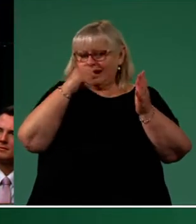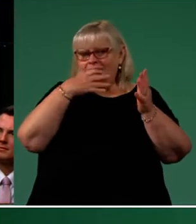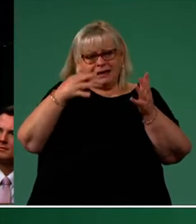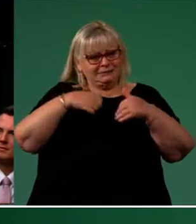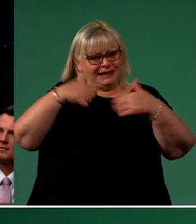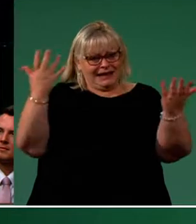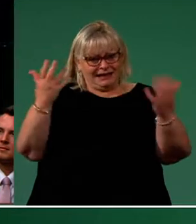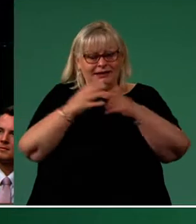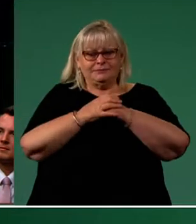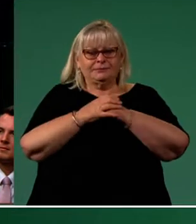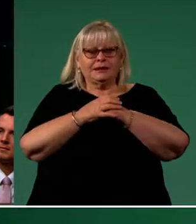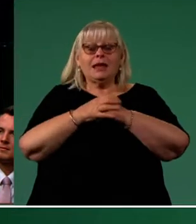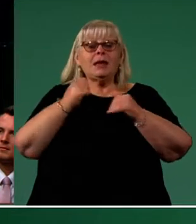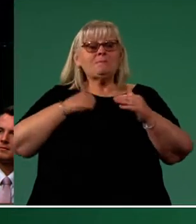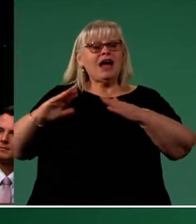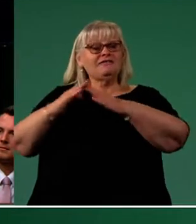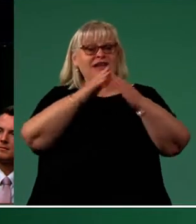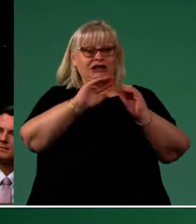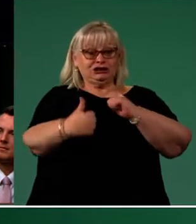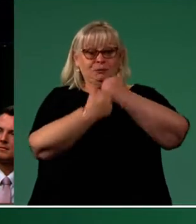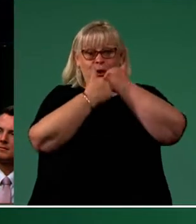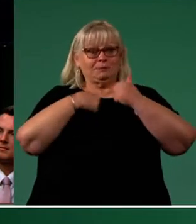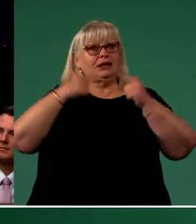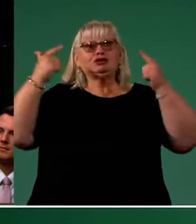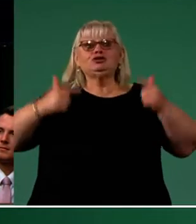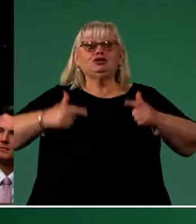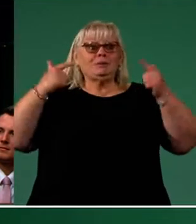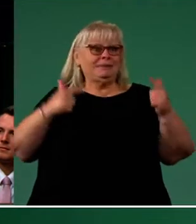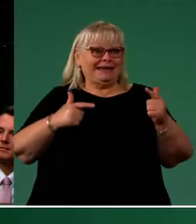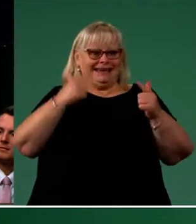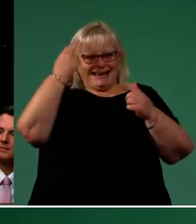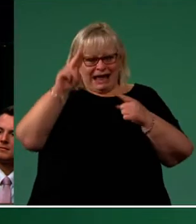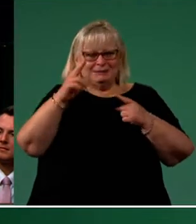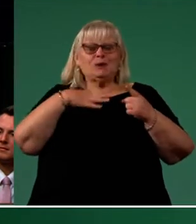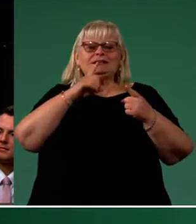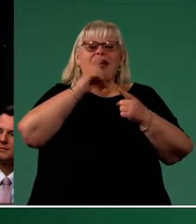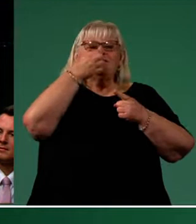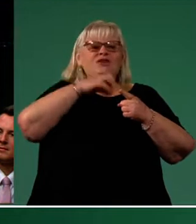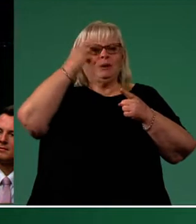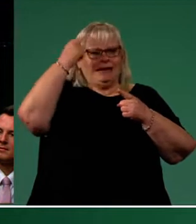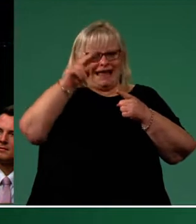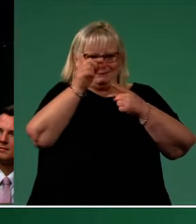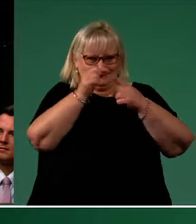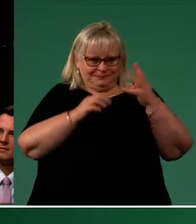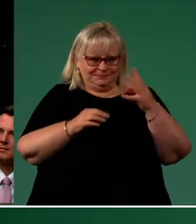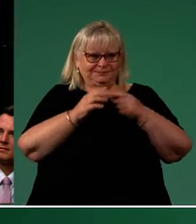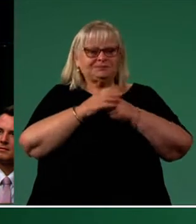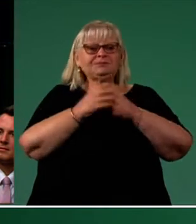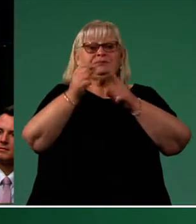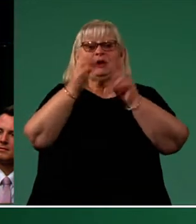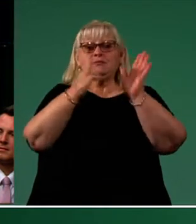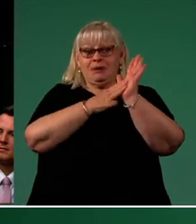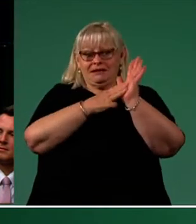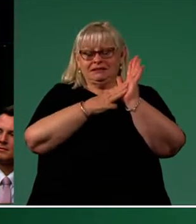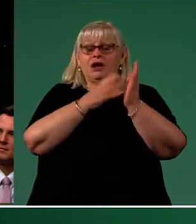not be here without the support of a village. Too many to name them all but naturally I'd like to single out a few. First to the Prime Minister